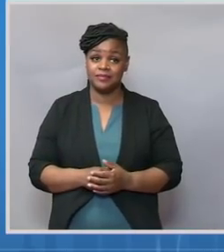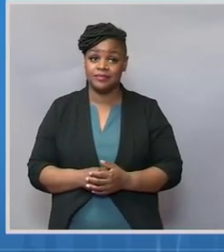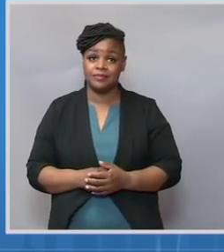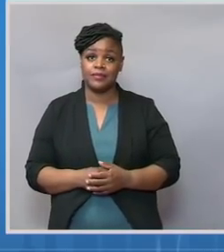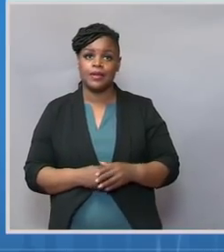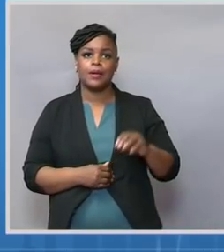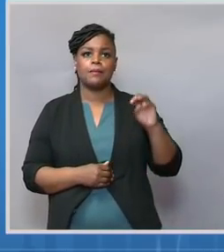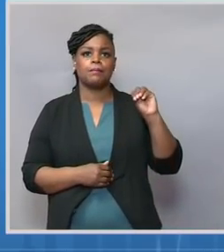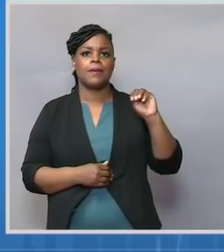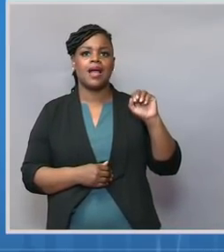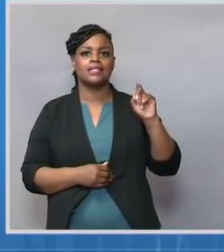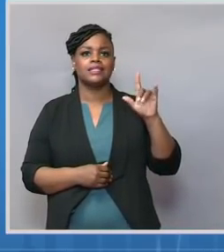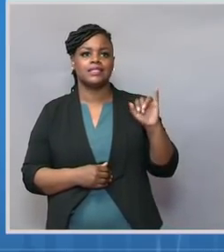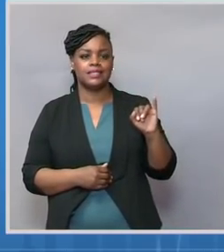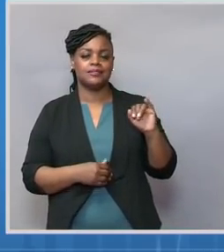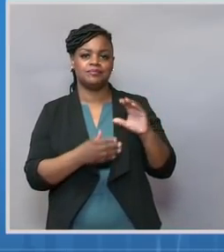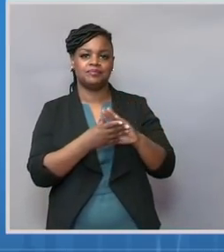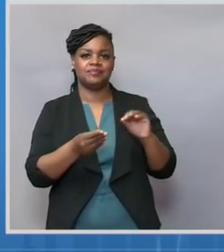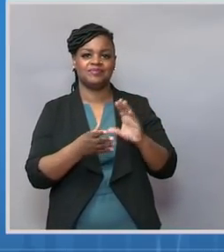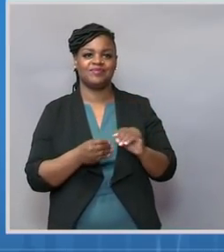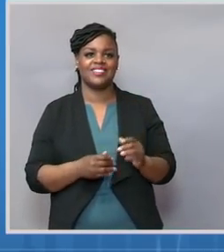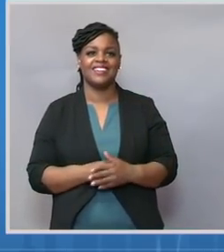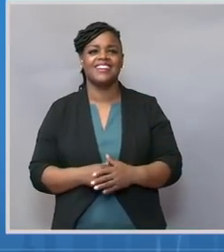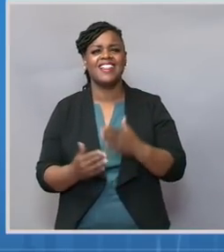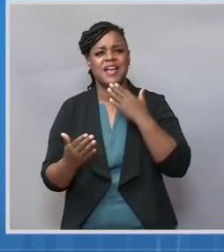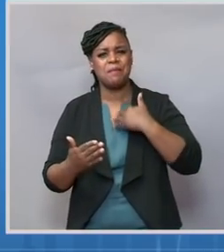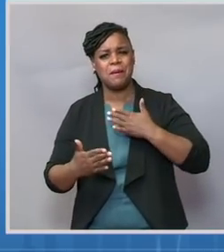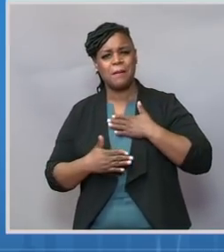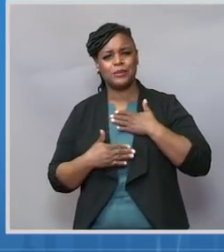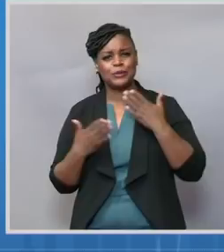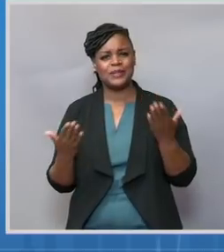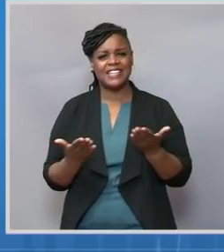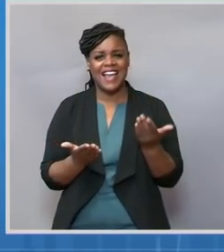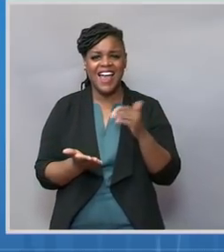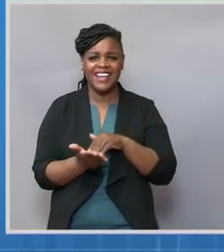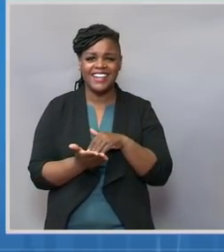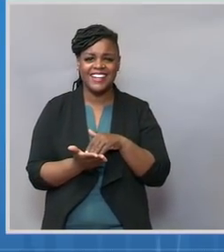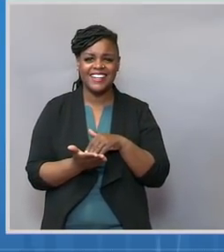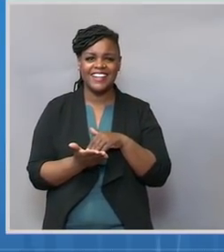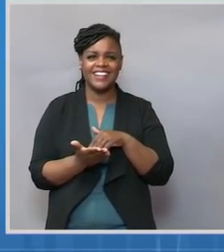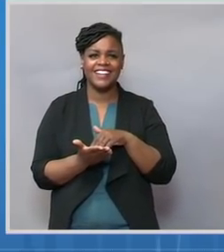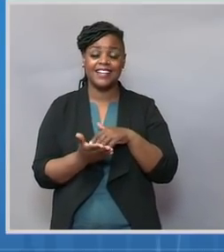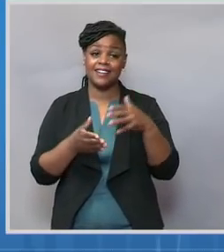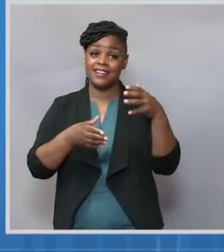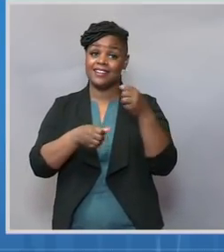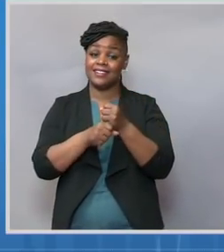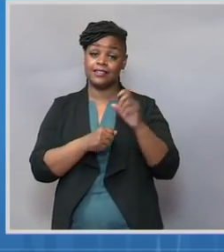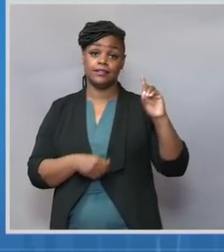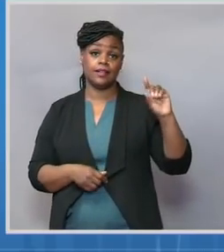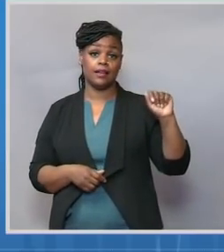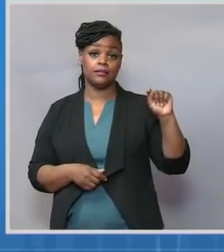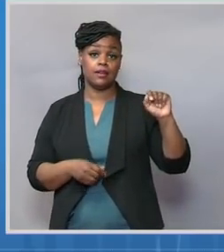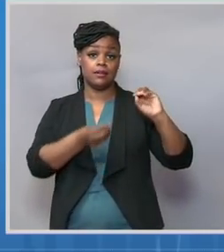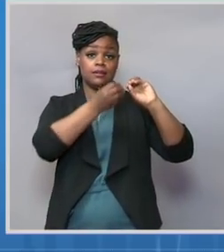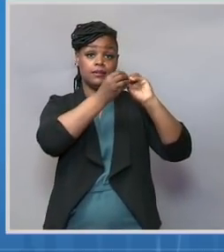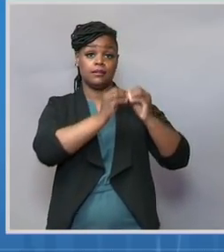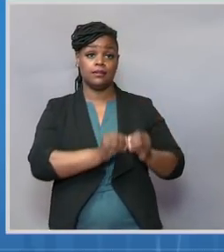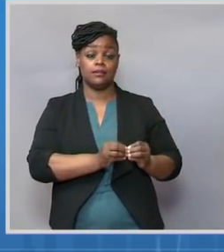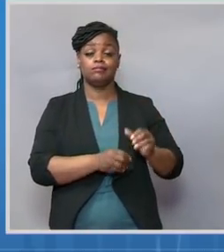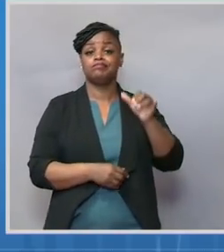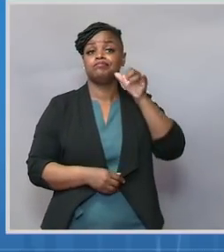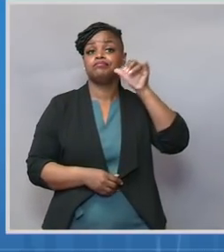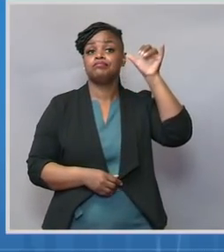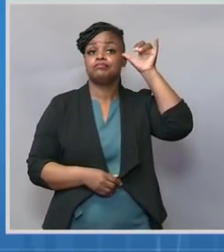And good morning, everyone. I'm glad to be back with you again today. Let's begin with an overview of the data. Yesterday, CDC reported nearly